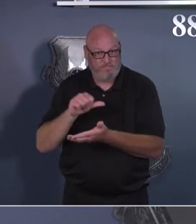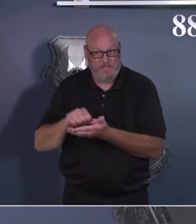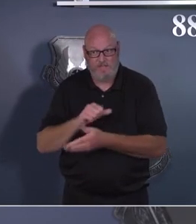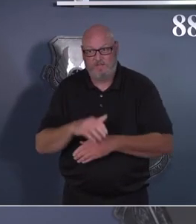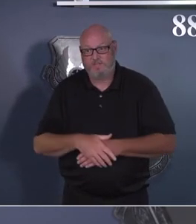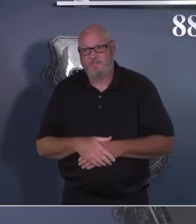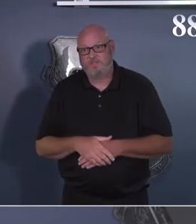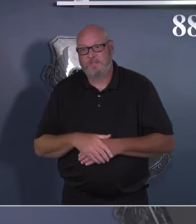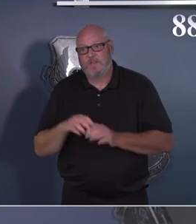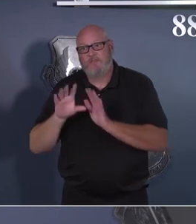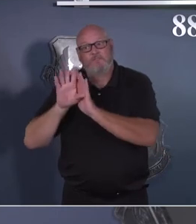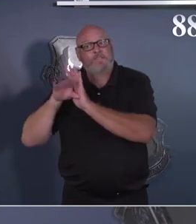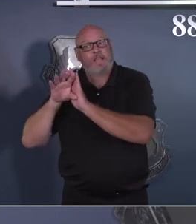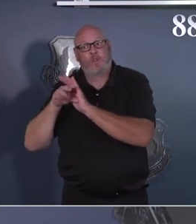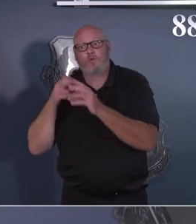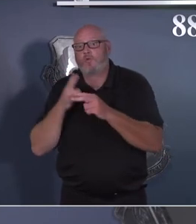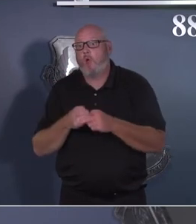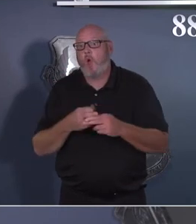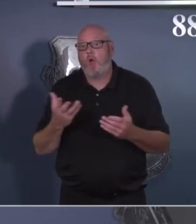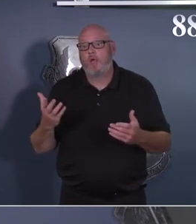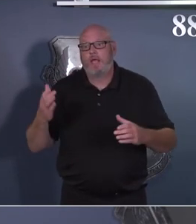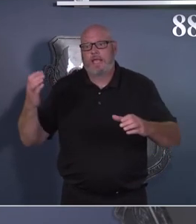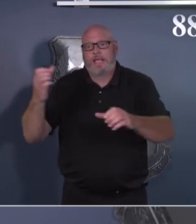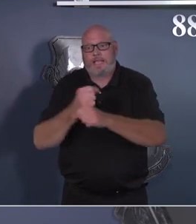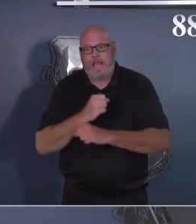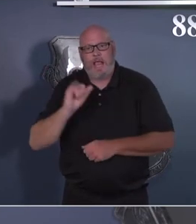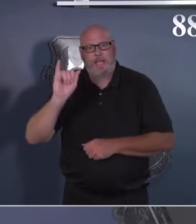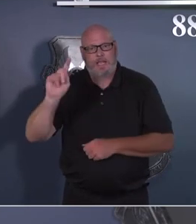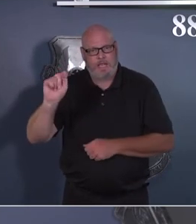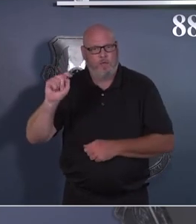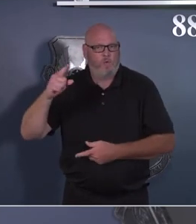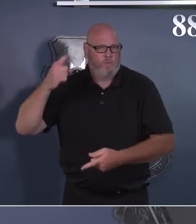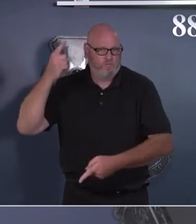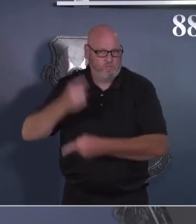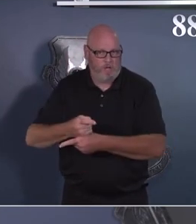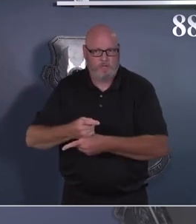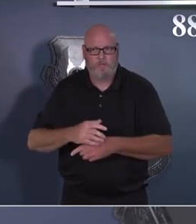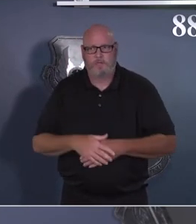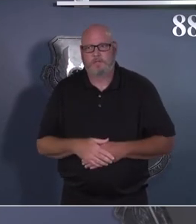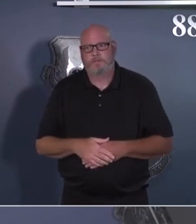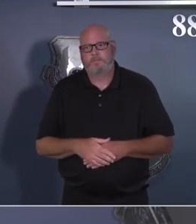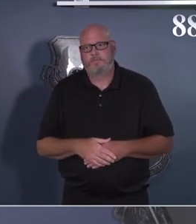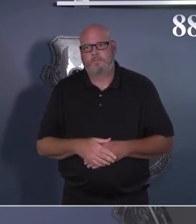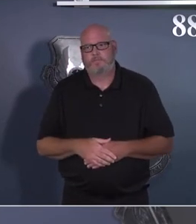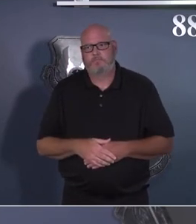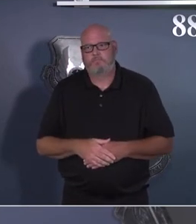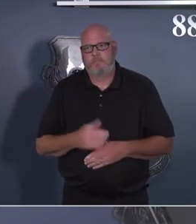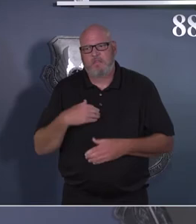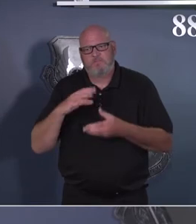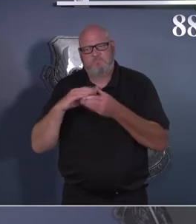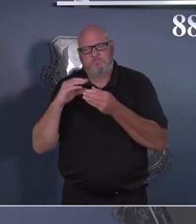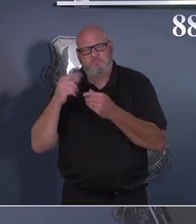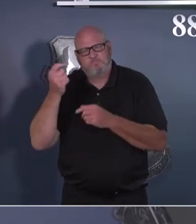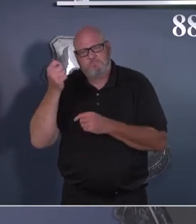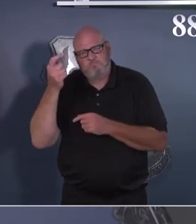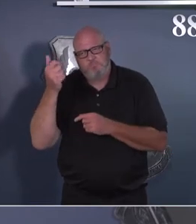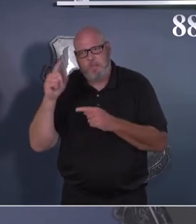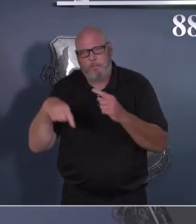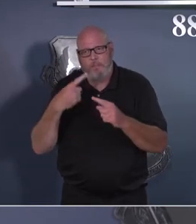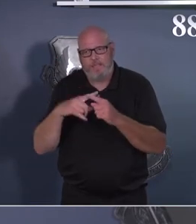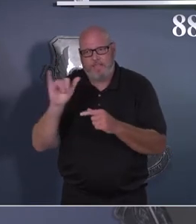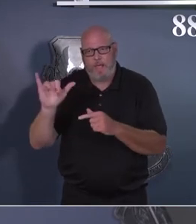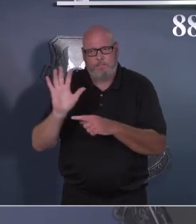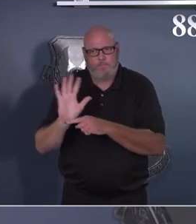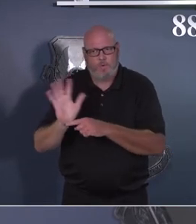August. Check that out and hear our views on wellness. But more importantly, talk to each other and figure out what's missing in your life. How can you